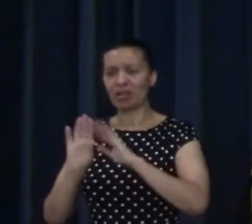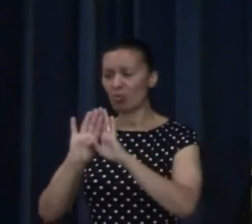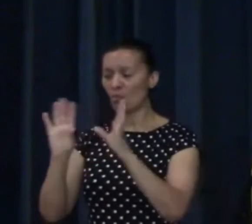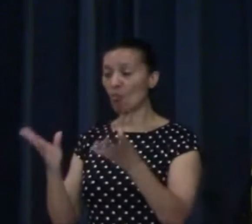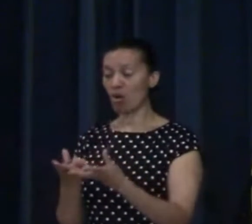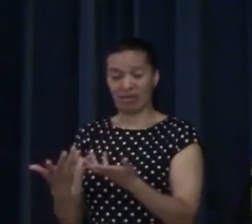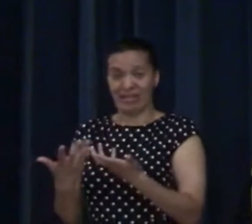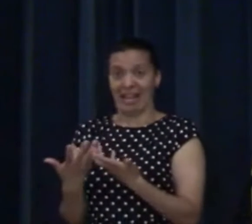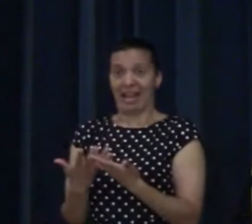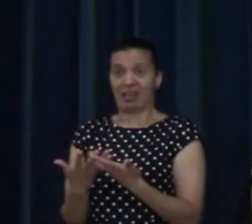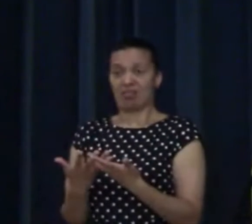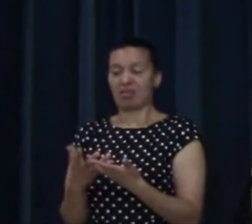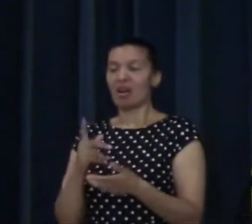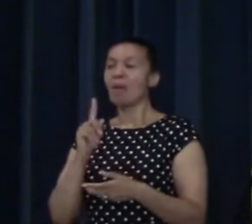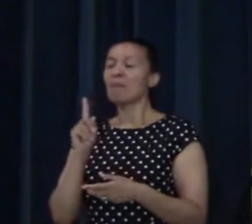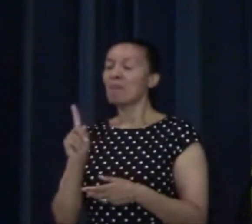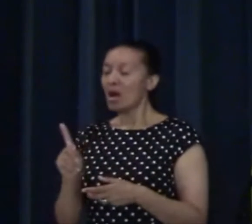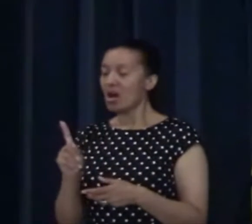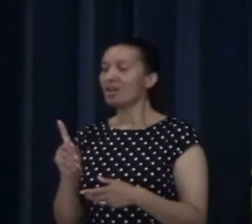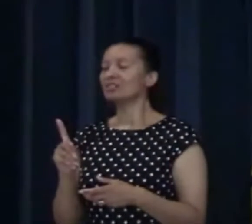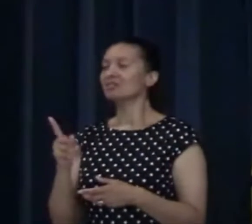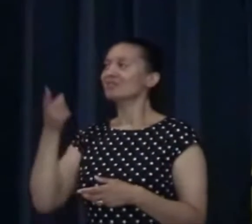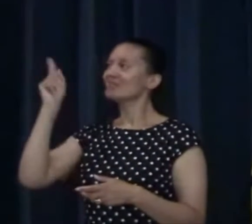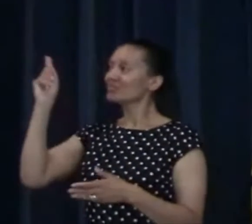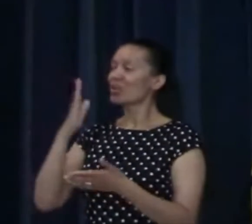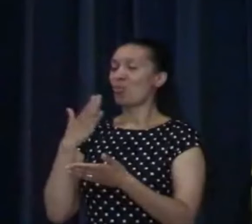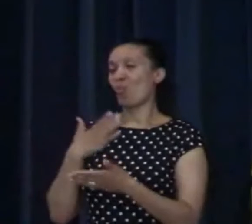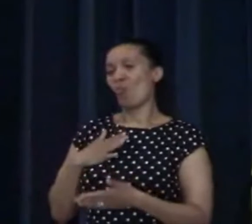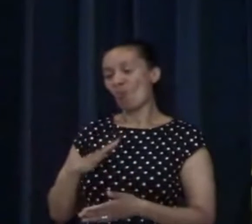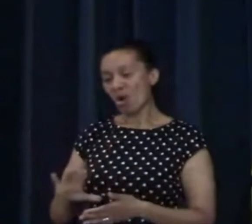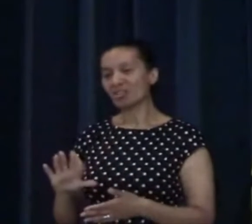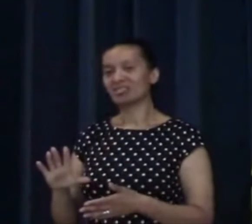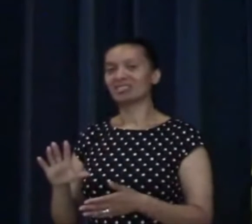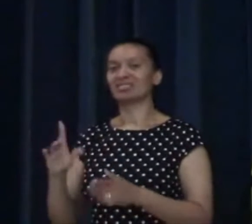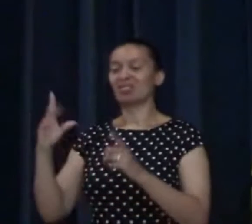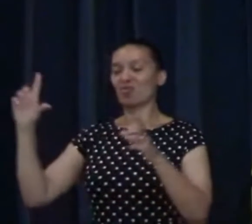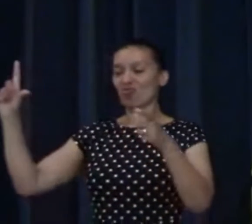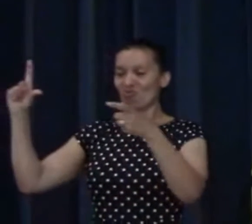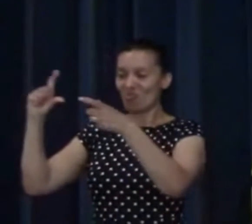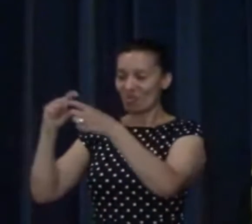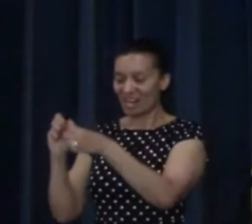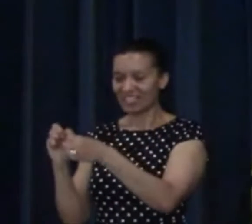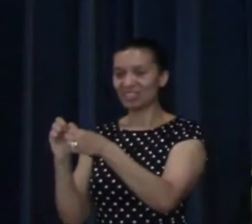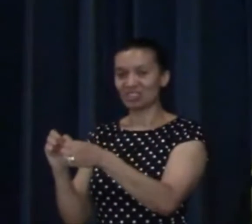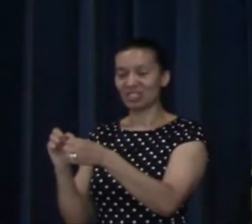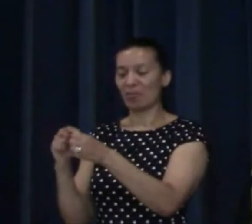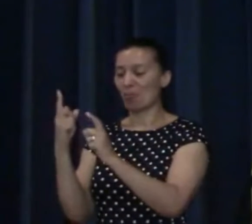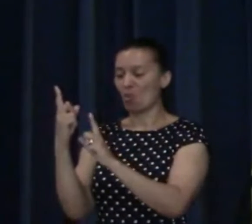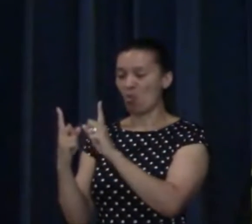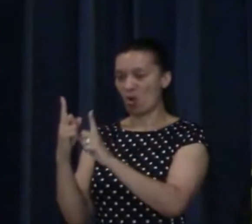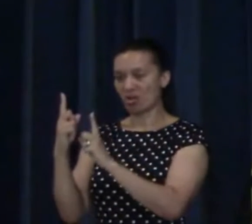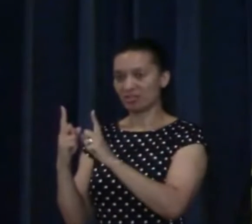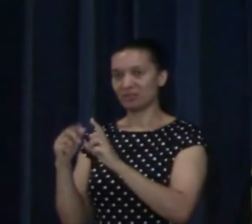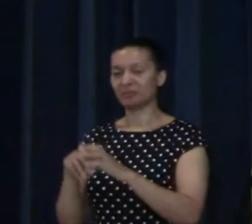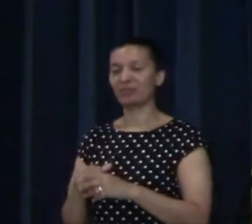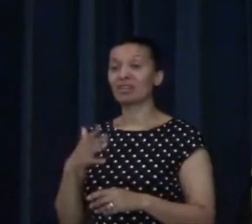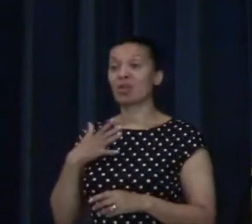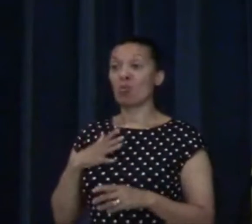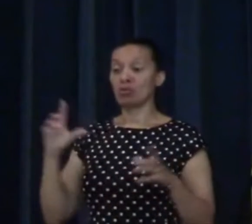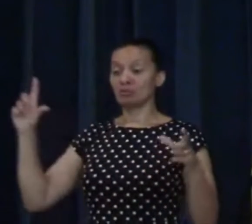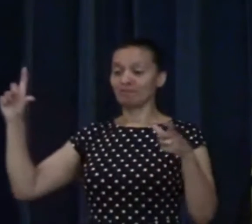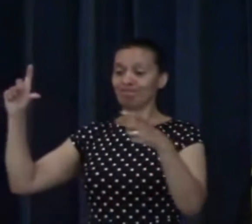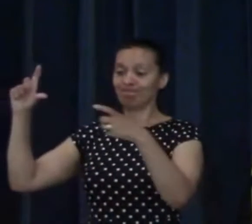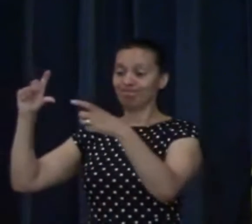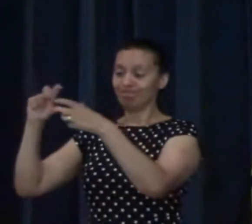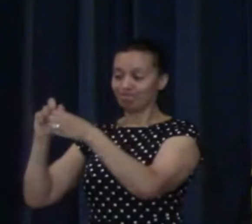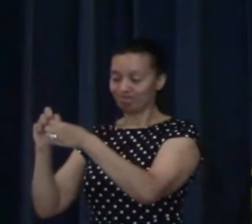God wants a relationship with each one of us. If you don't know God, if you don't know Jesus as your Lord and Savior, he wants you to be reconciled to him, to